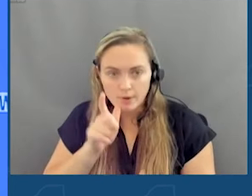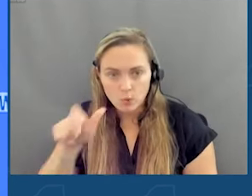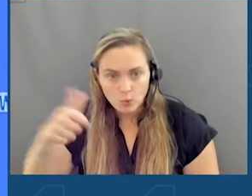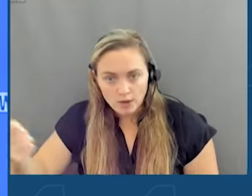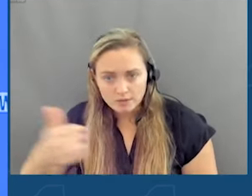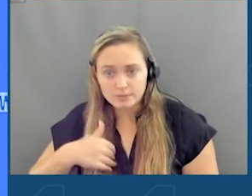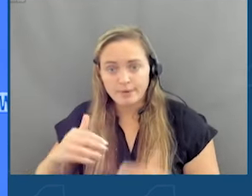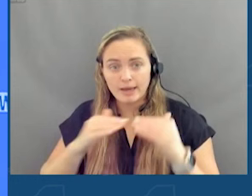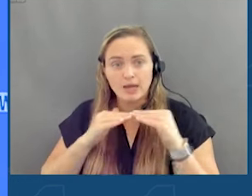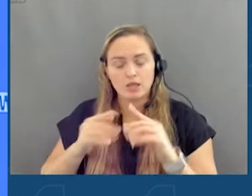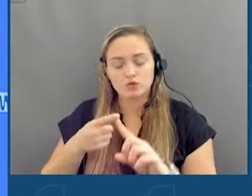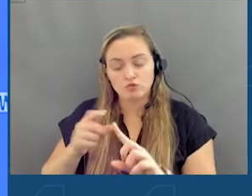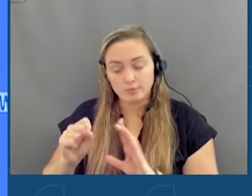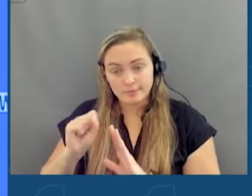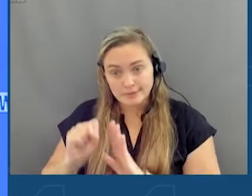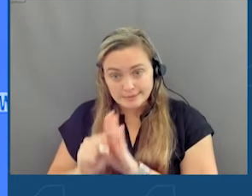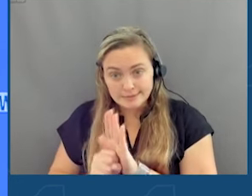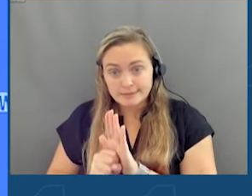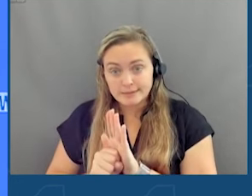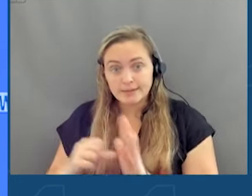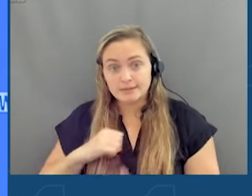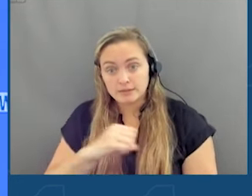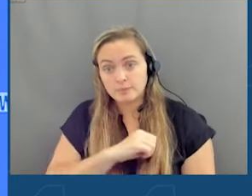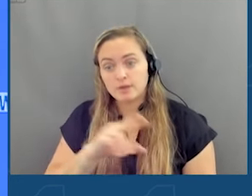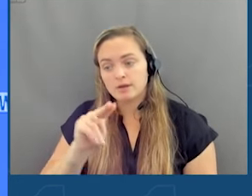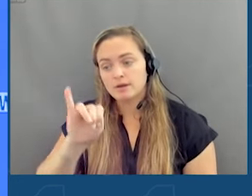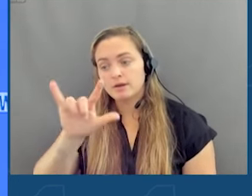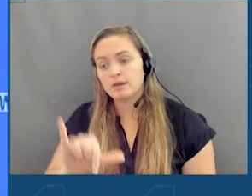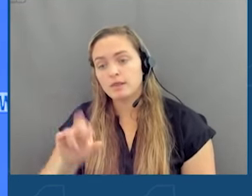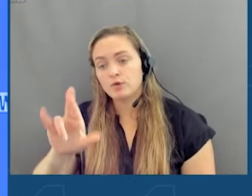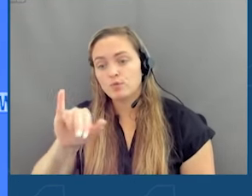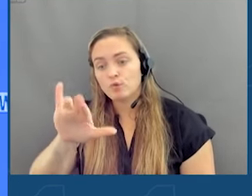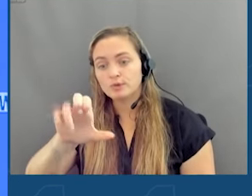my colleague from the State Assembly, Assemblywoman Nilly Rozek. Thank you, Nilly.